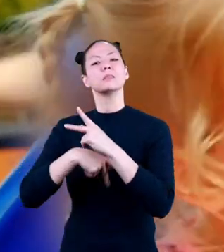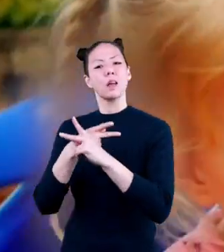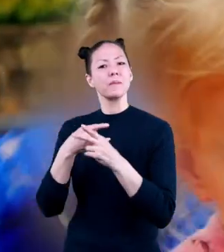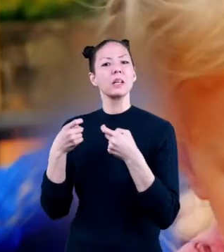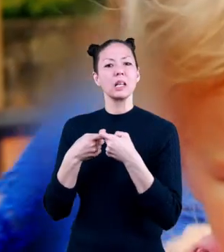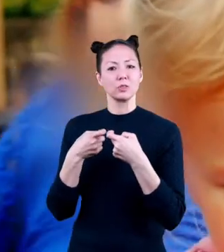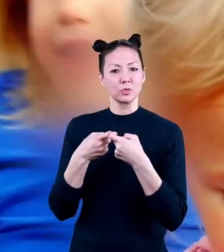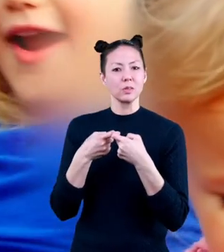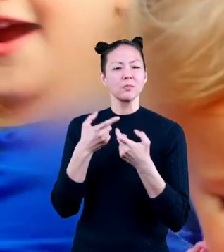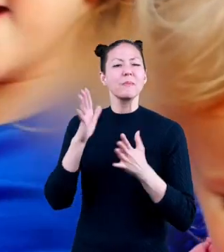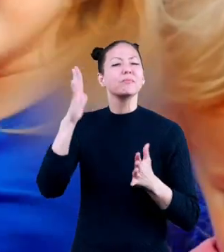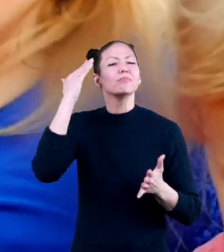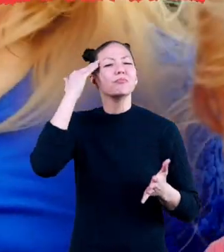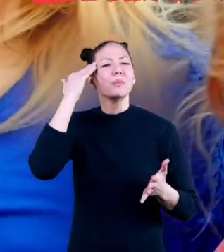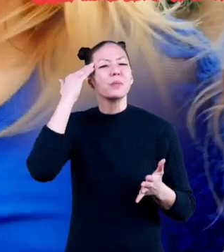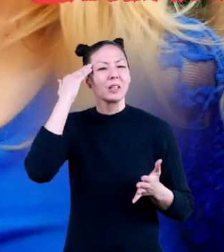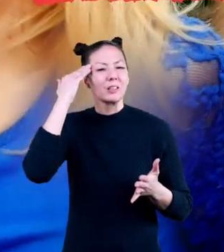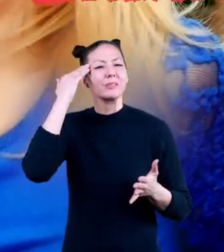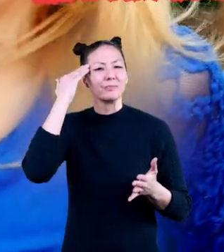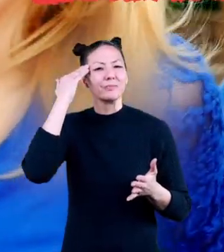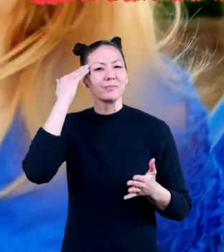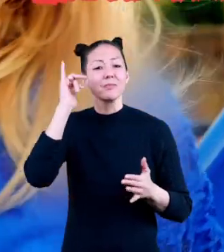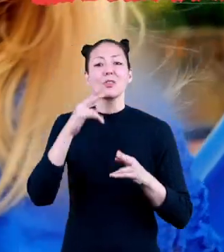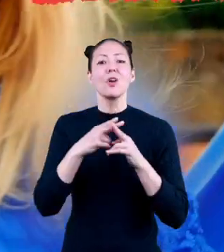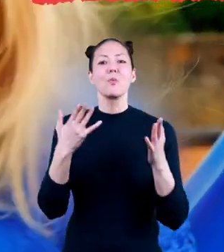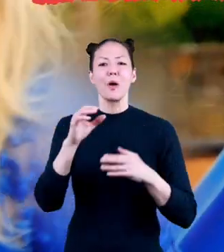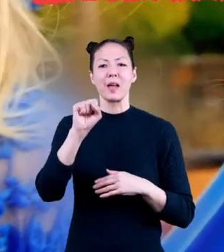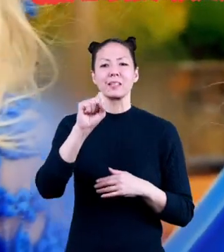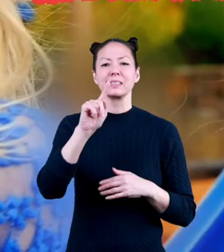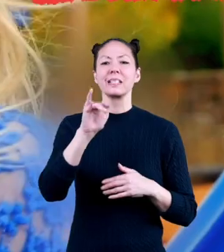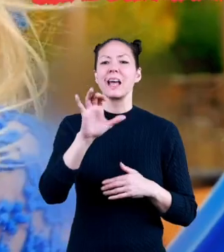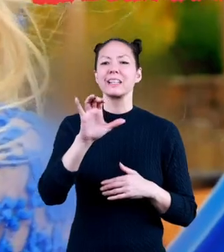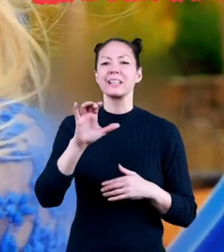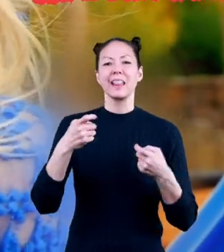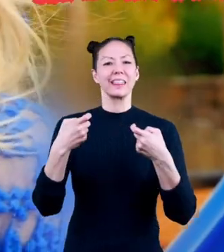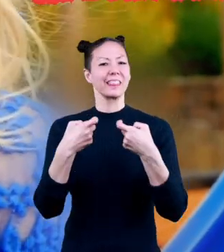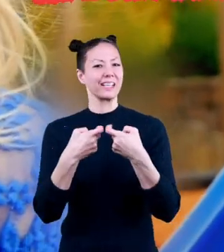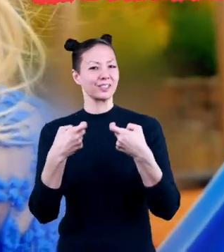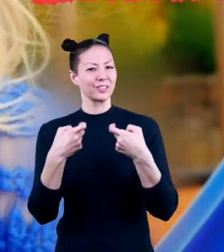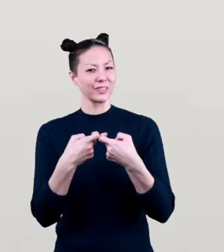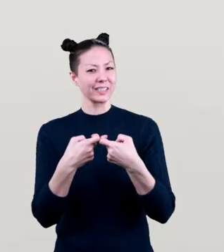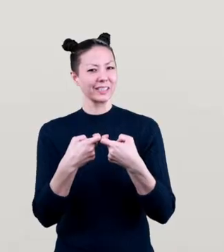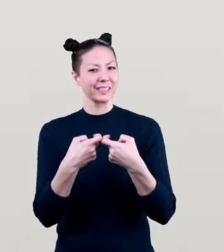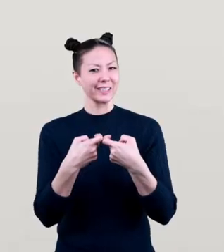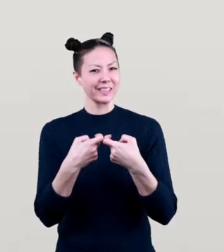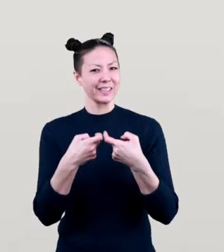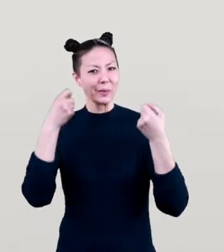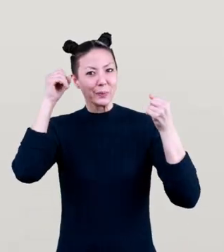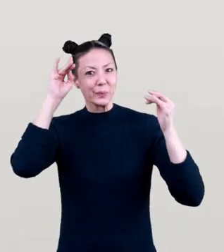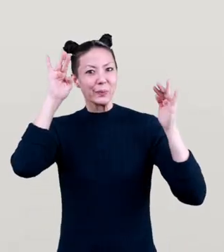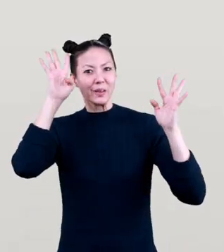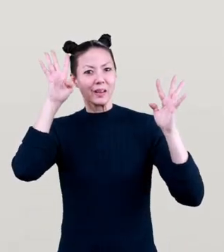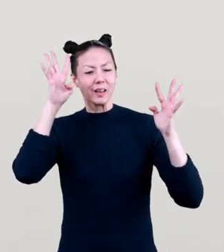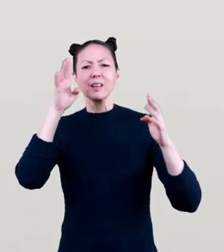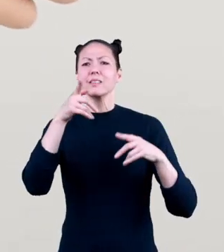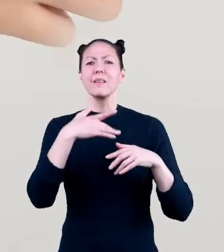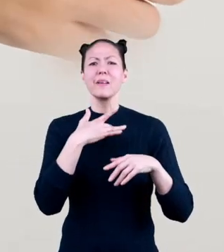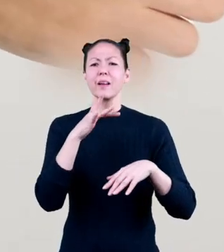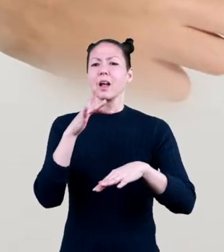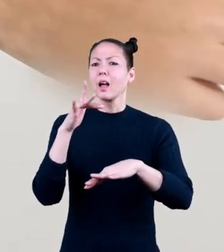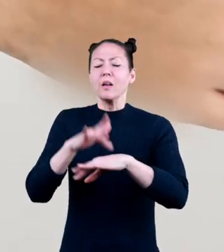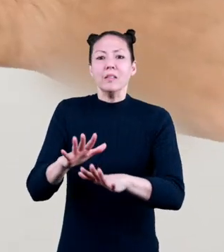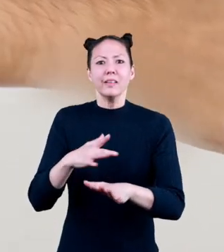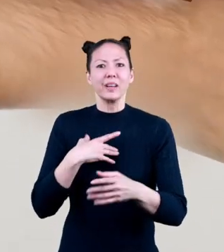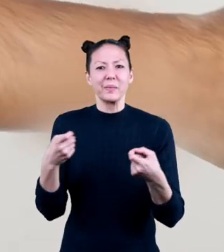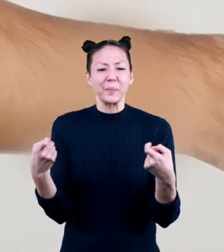you are probably familiar with is called static electricity. Have you ever been shocked when you